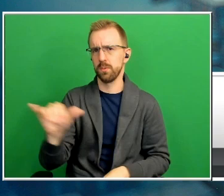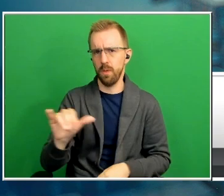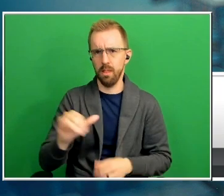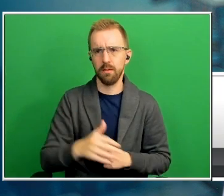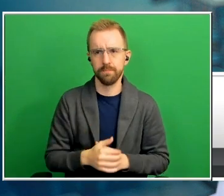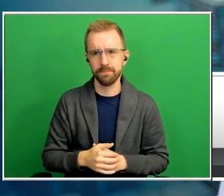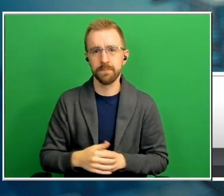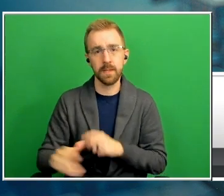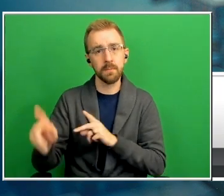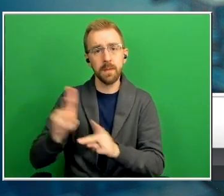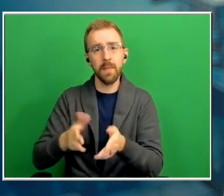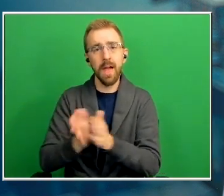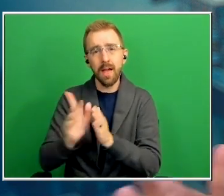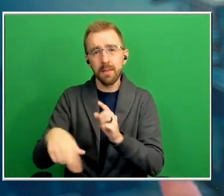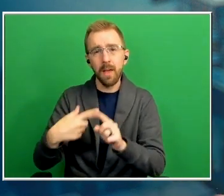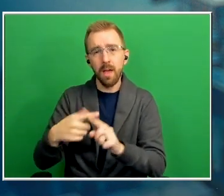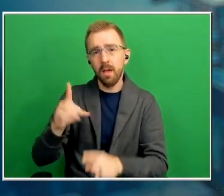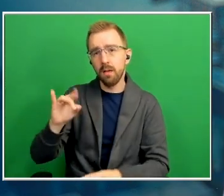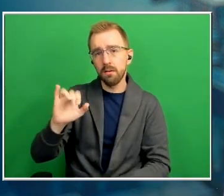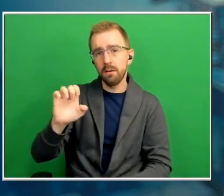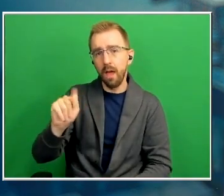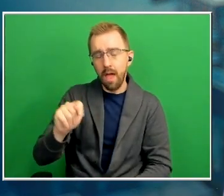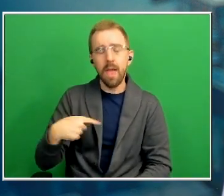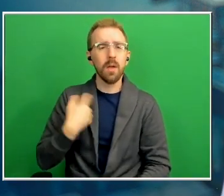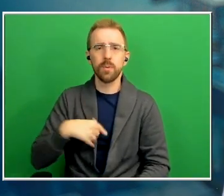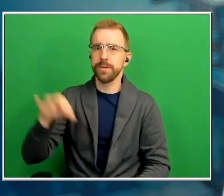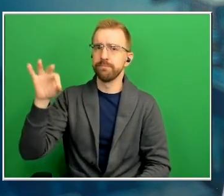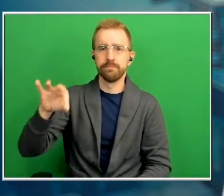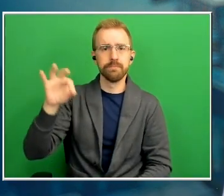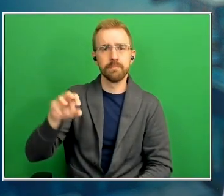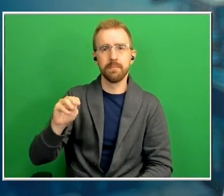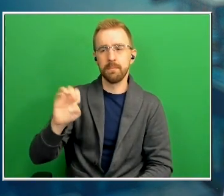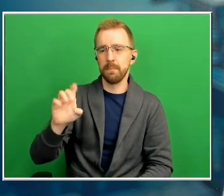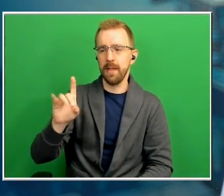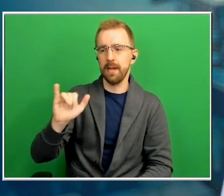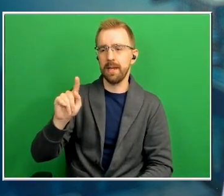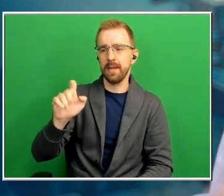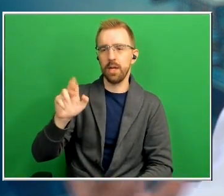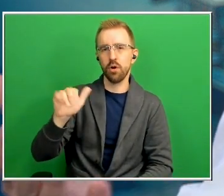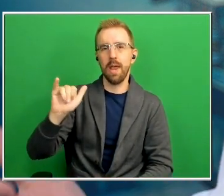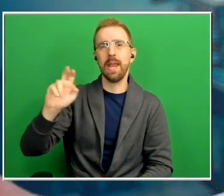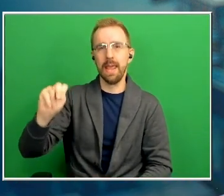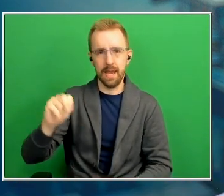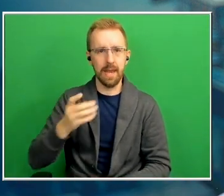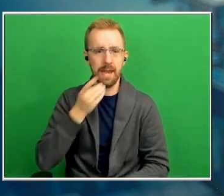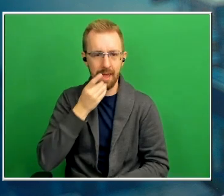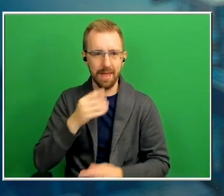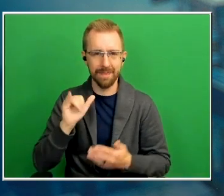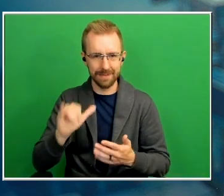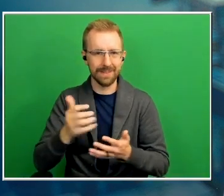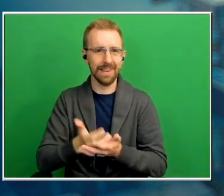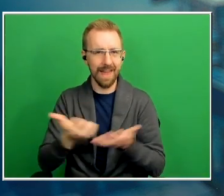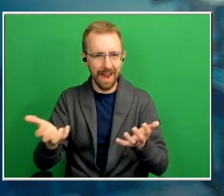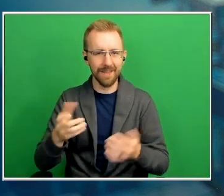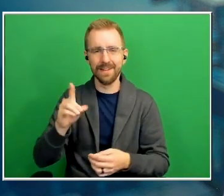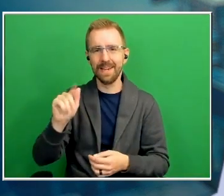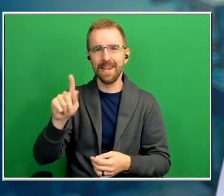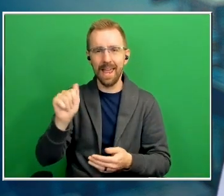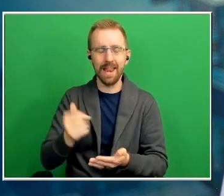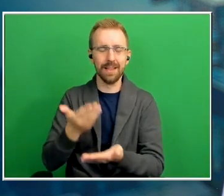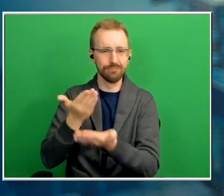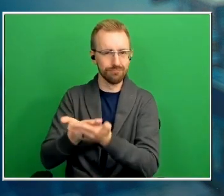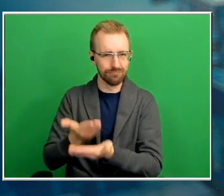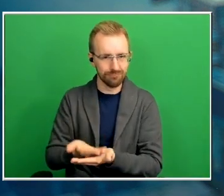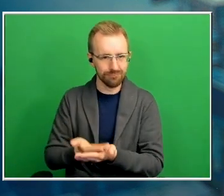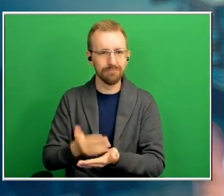diet you know we we preach the mediterranean diet which is uh there's a lot of data to suggest that it it's it's good